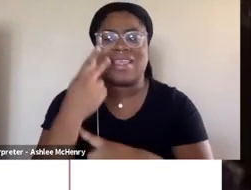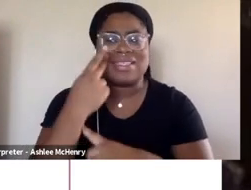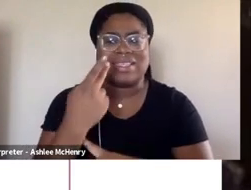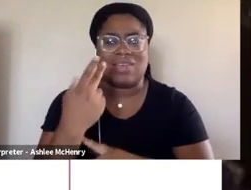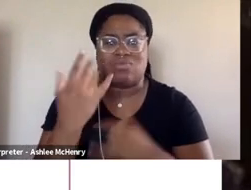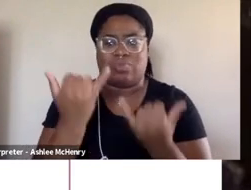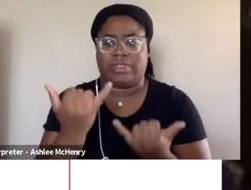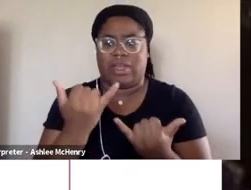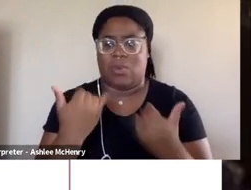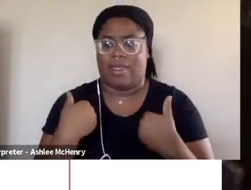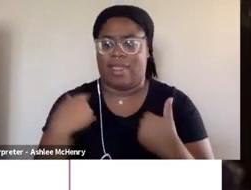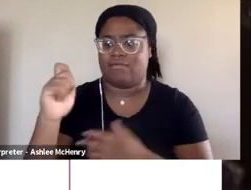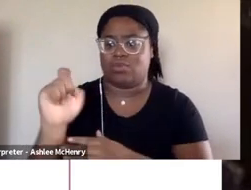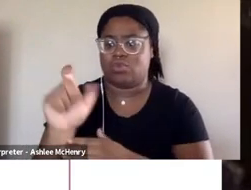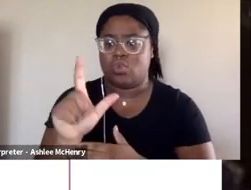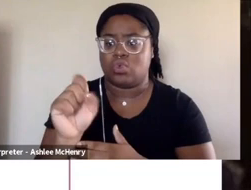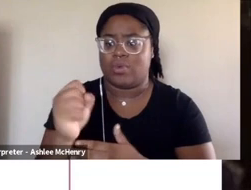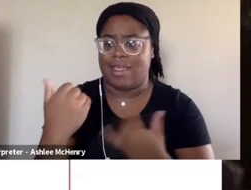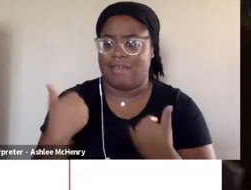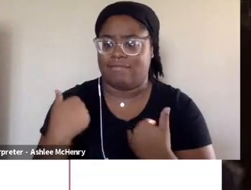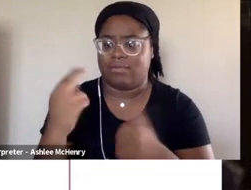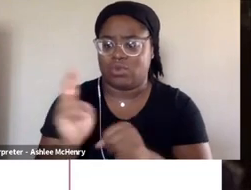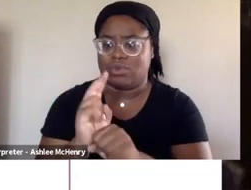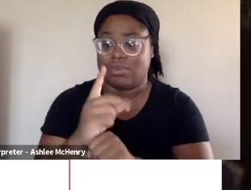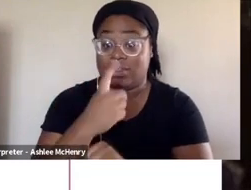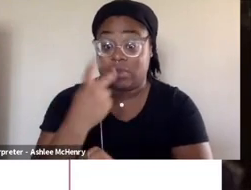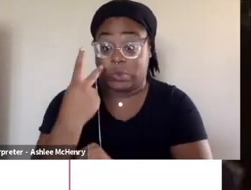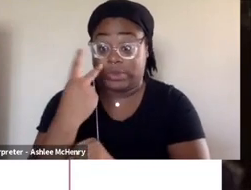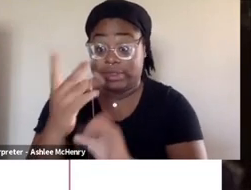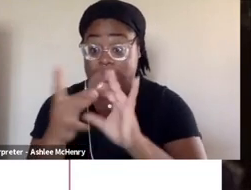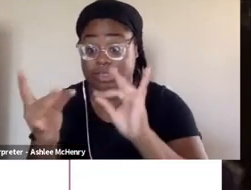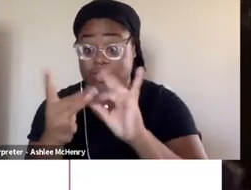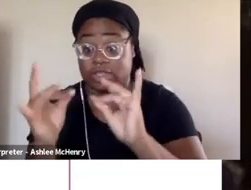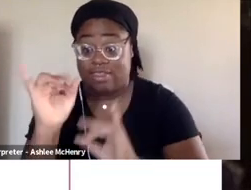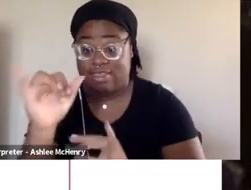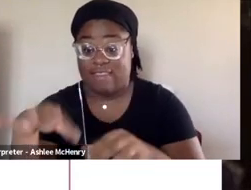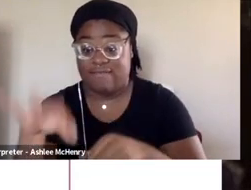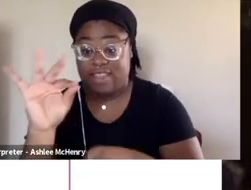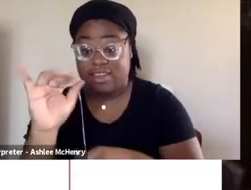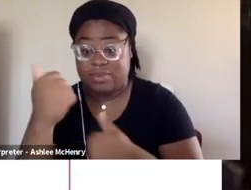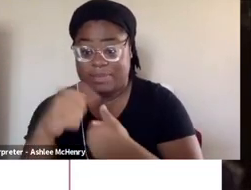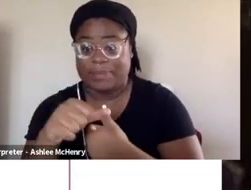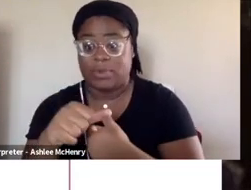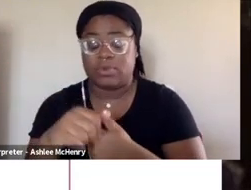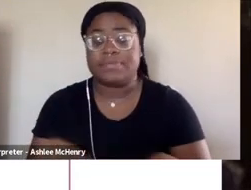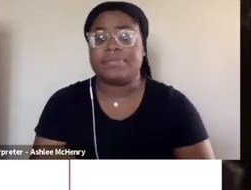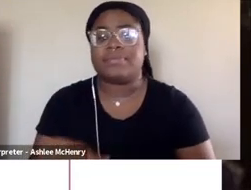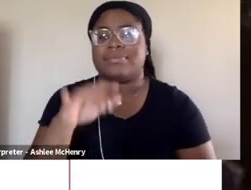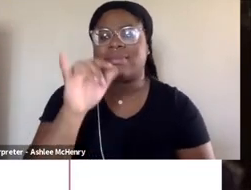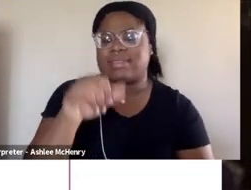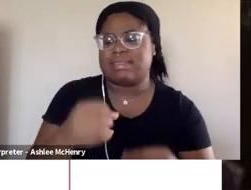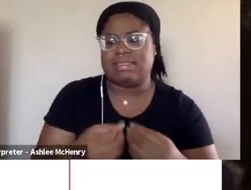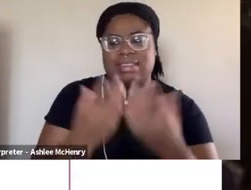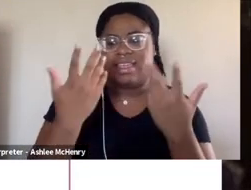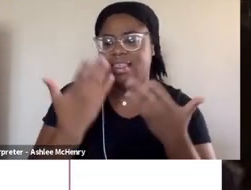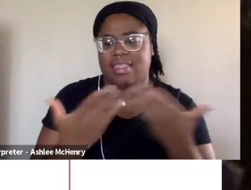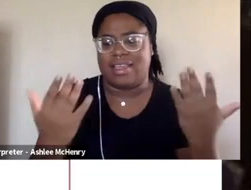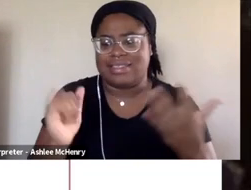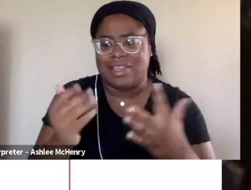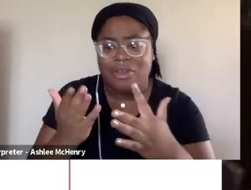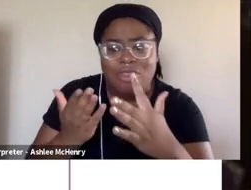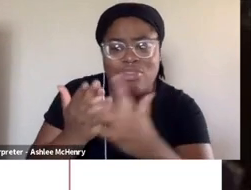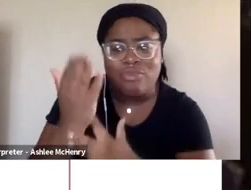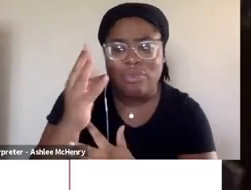we're using. Because, as you saw from the chat commentary findings, for example, there are a lot of things that are getting through these